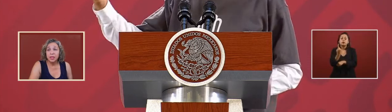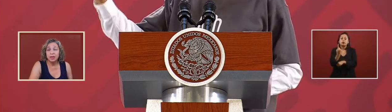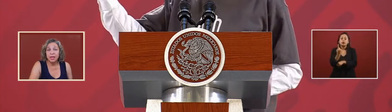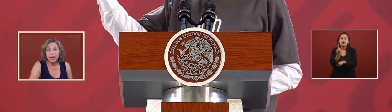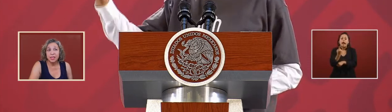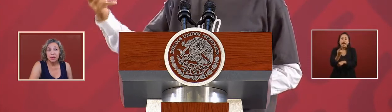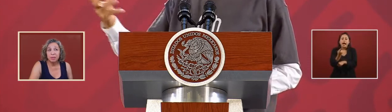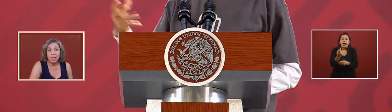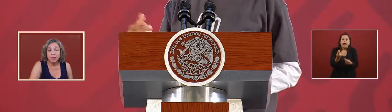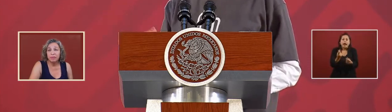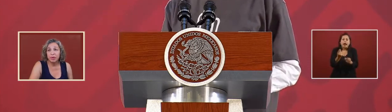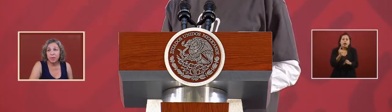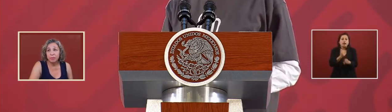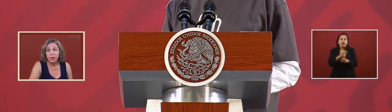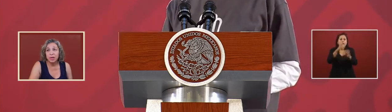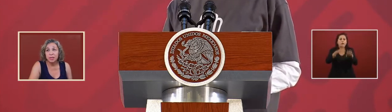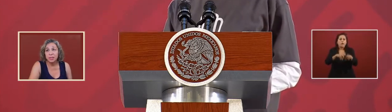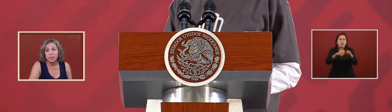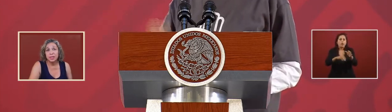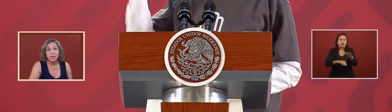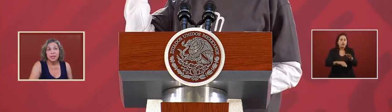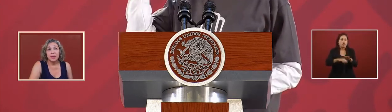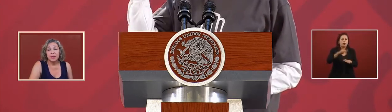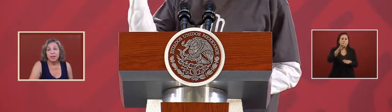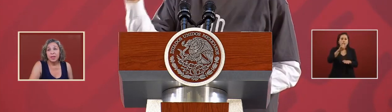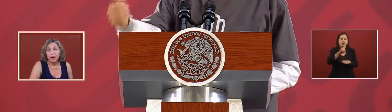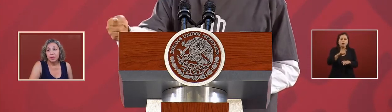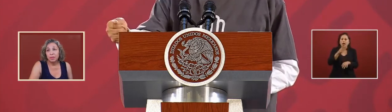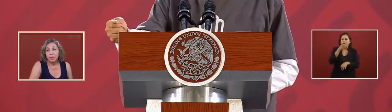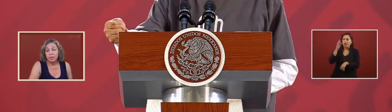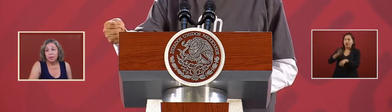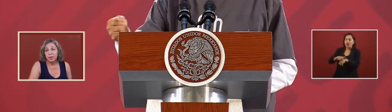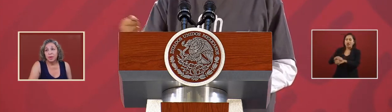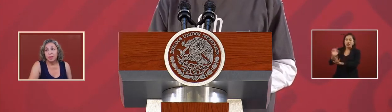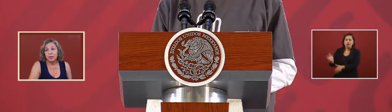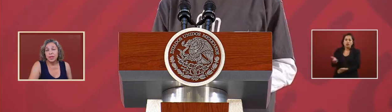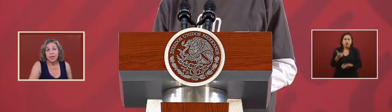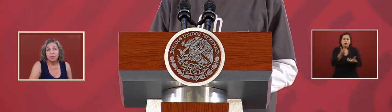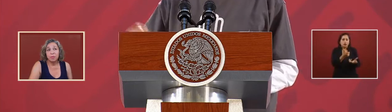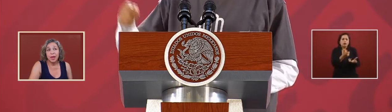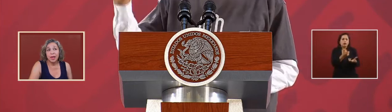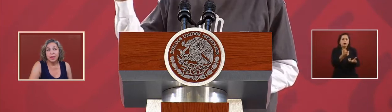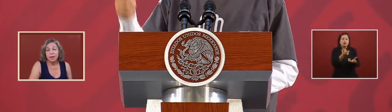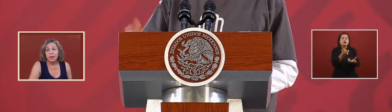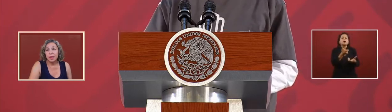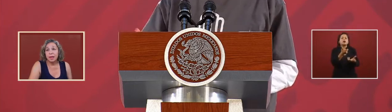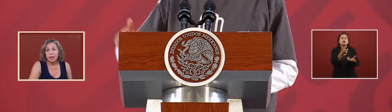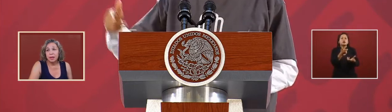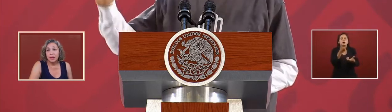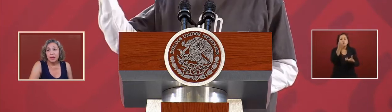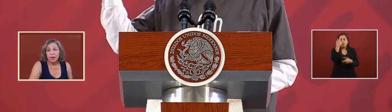utilizing money from a purse now they could buy